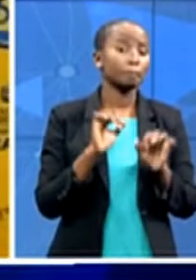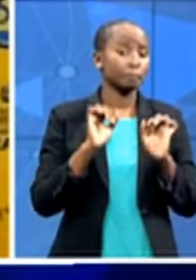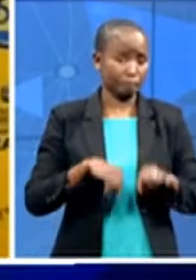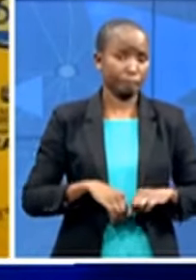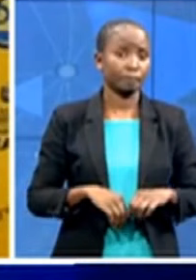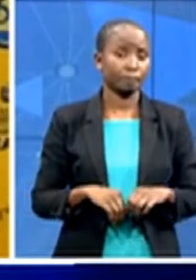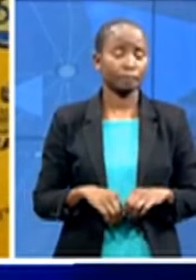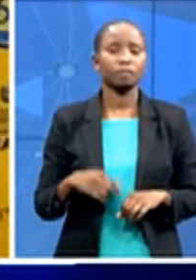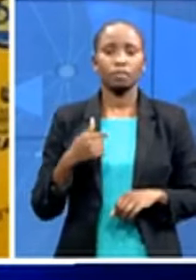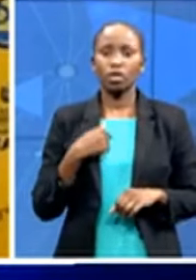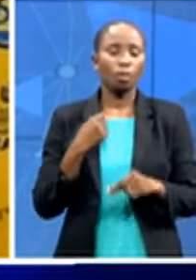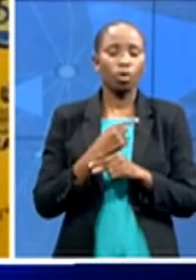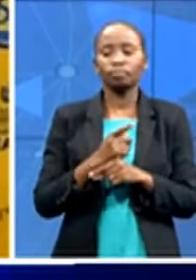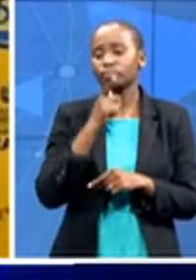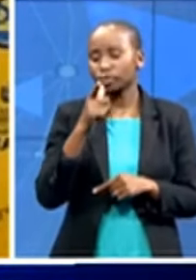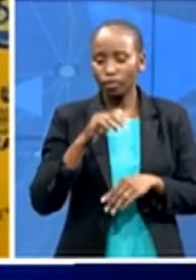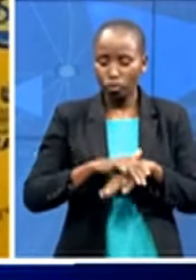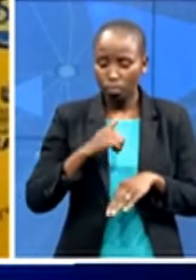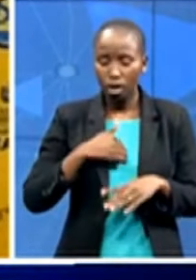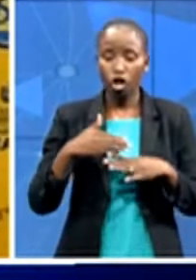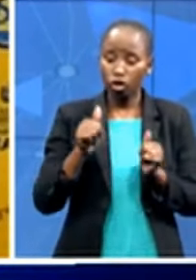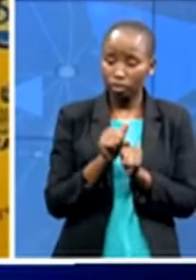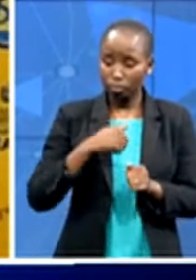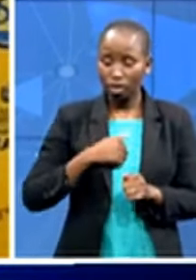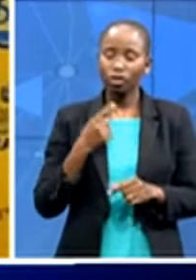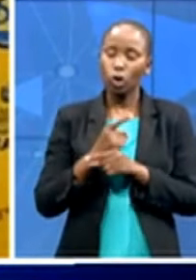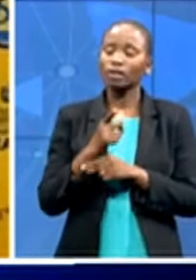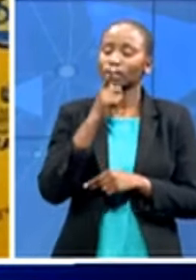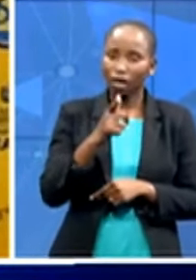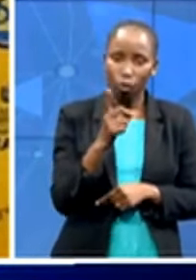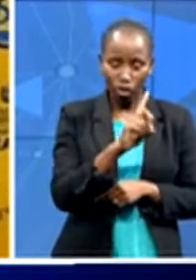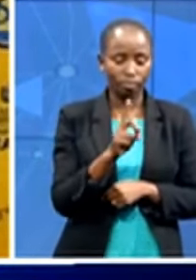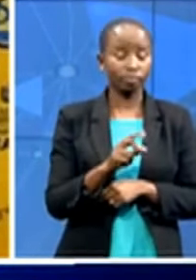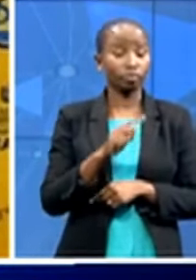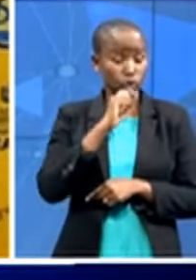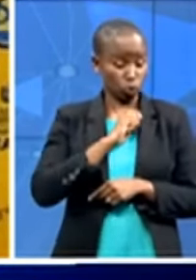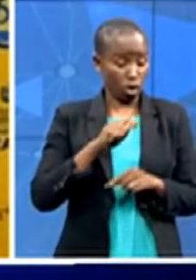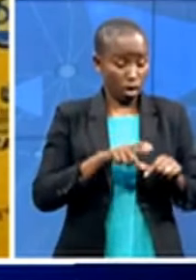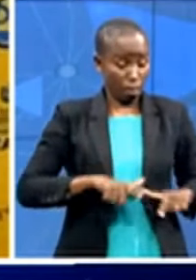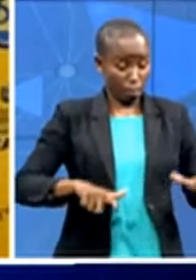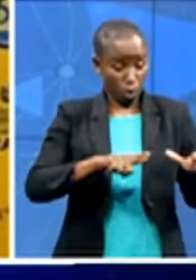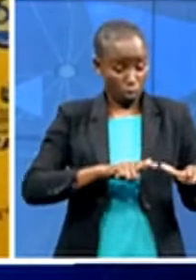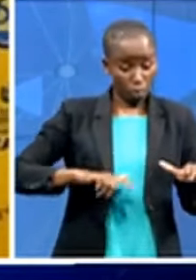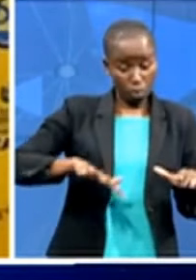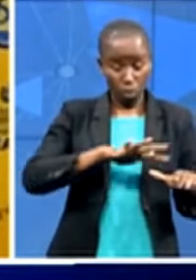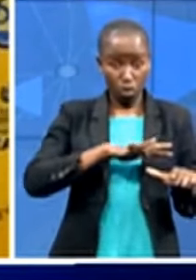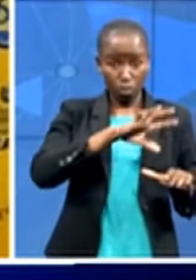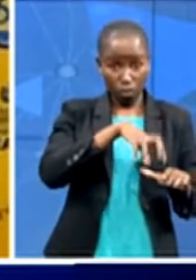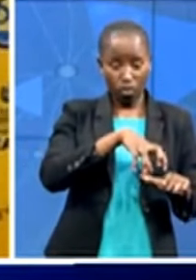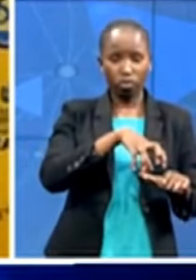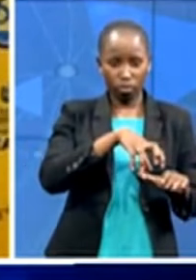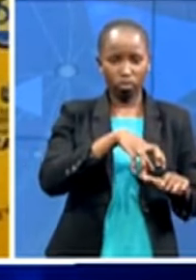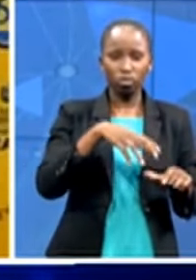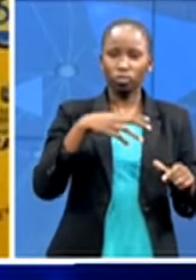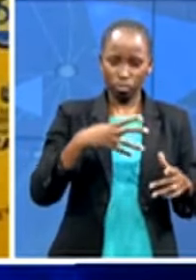as limbo province we were fortunate to be given an opportunity to house when